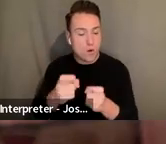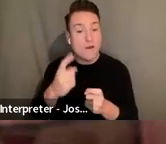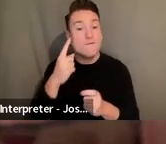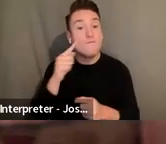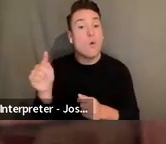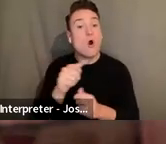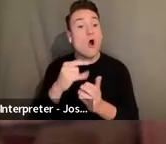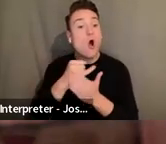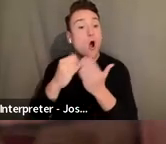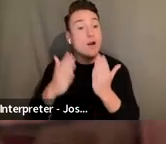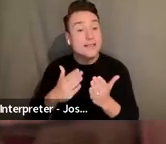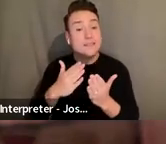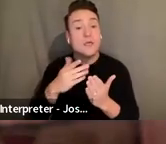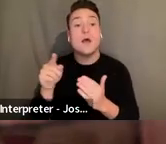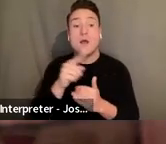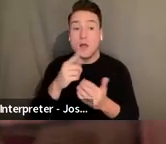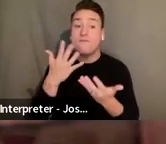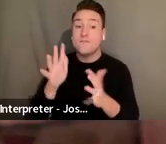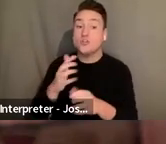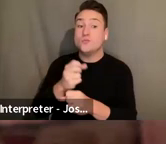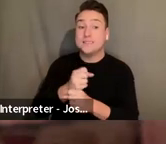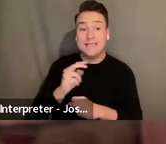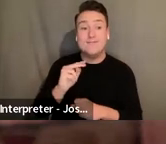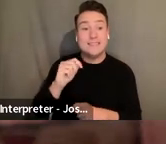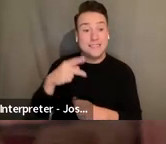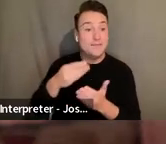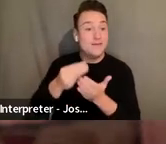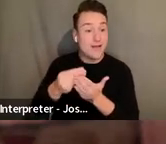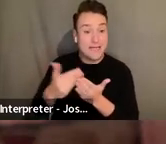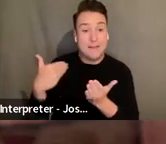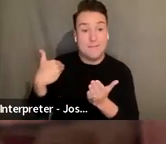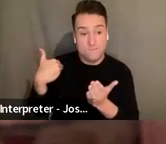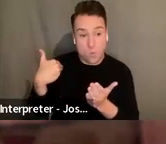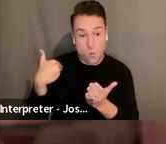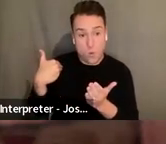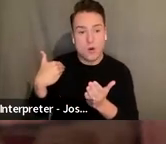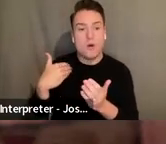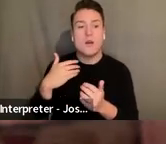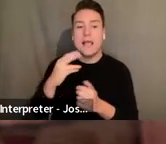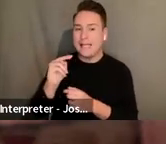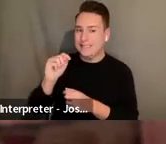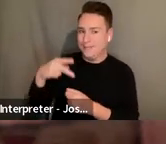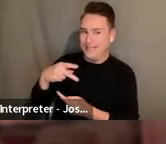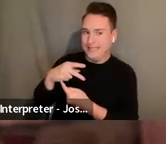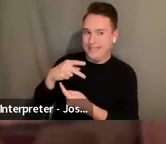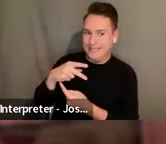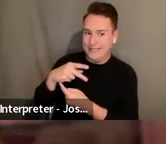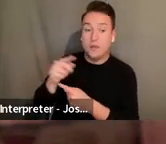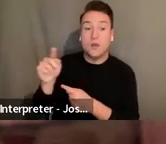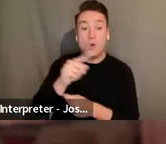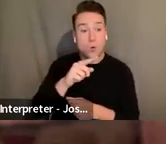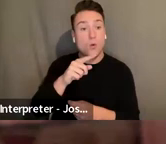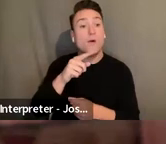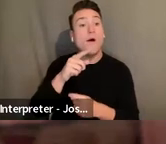meaning folks who have received NTP funding before NTP specifically. All NTP supported